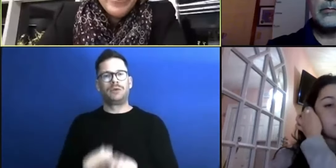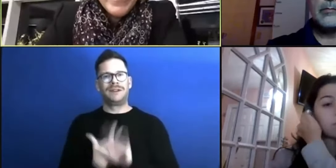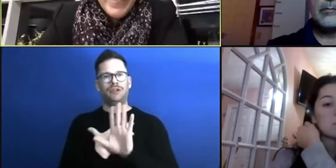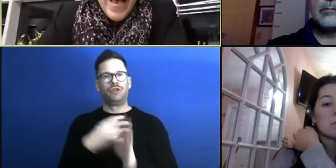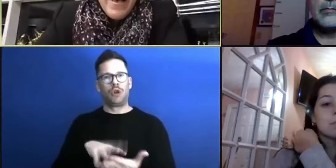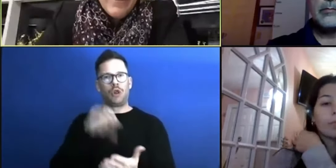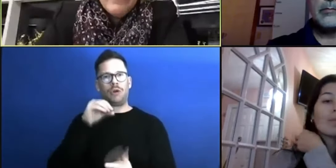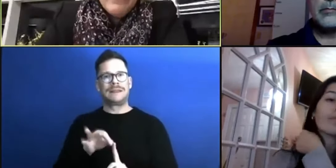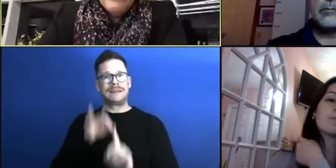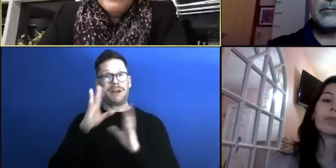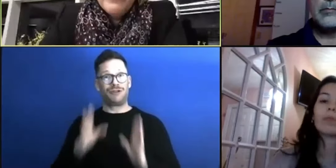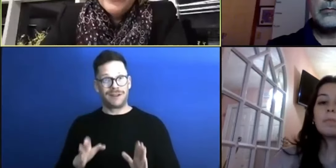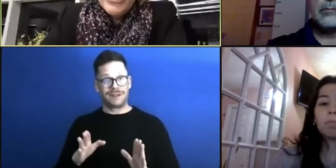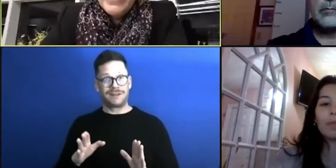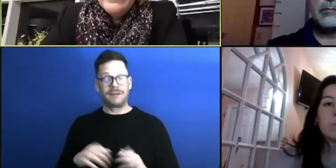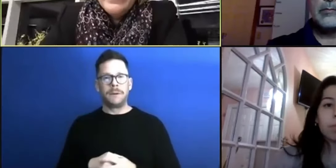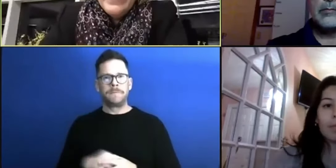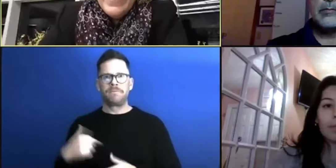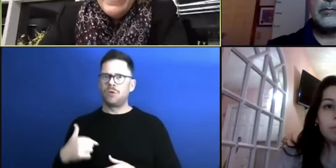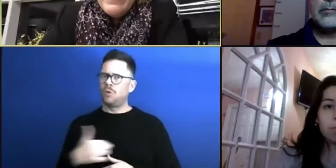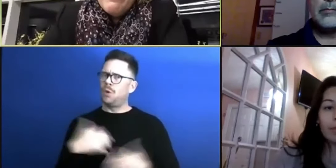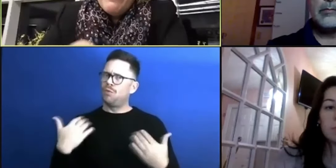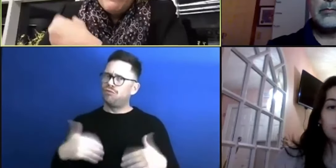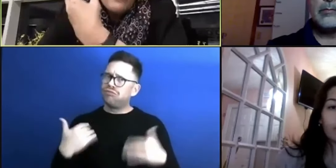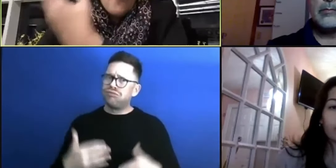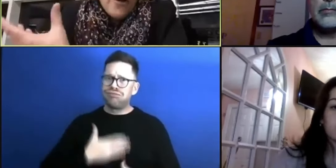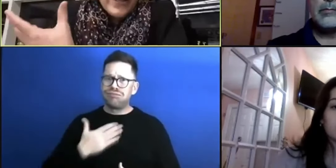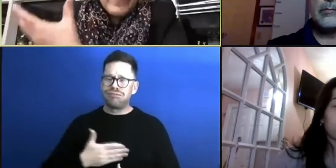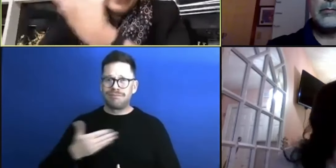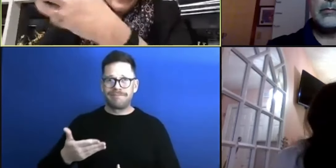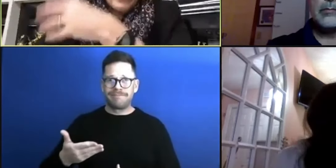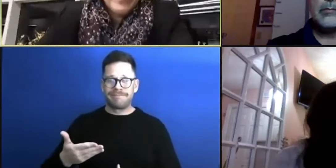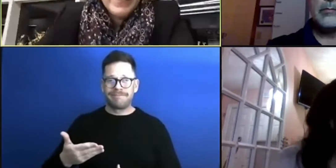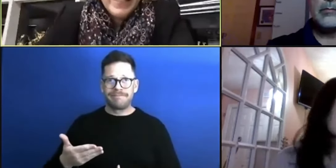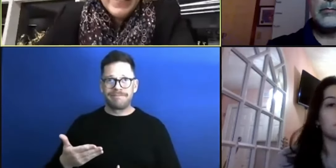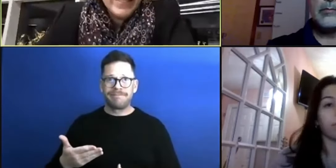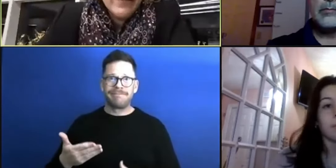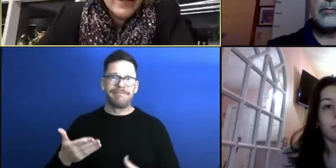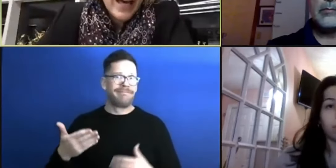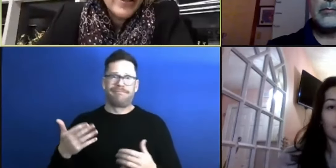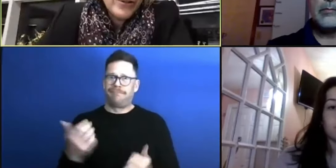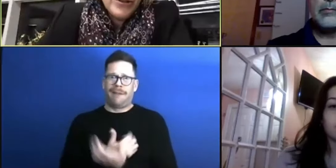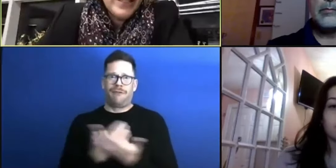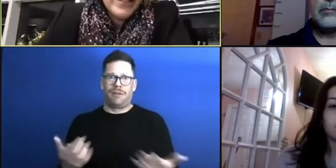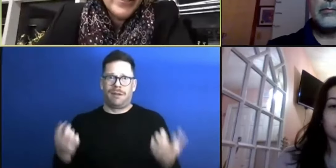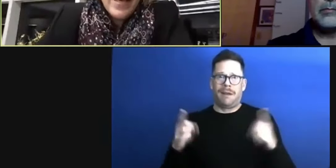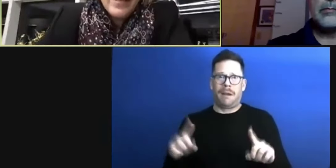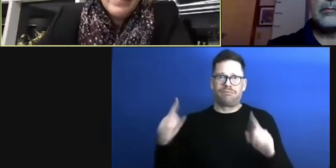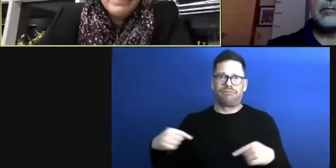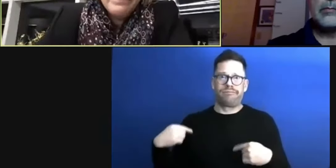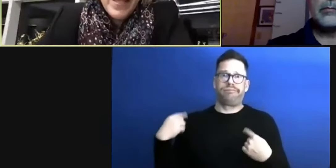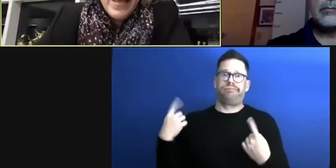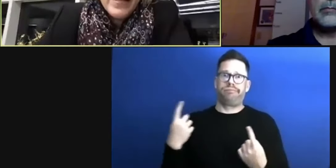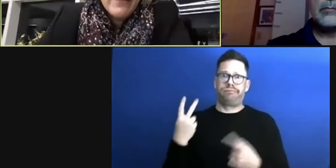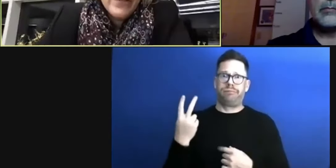we have in the district. We were very fortunate with all the kind of craziness of the last two years